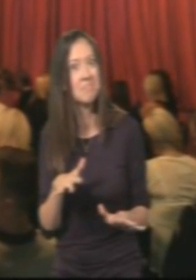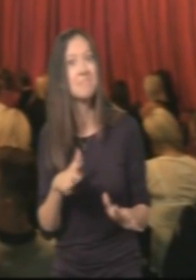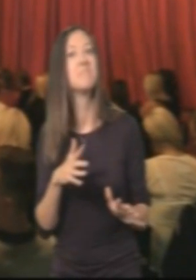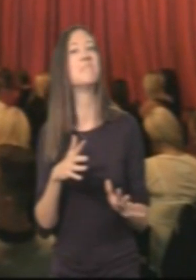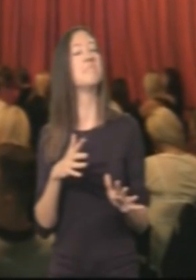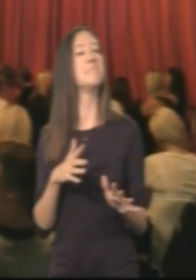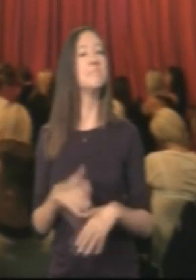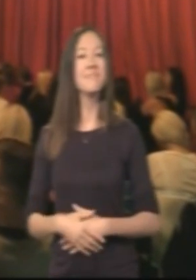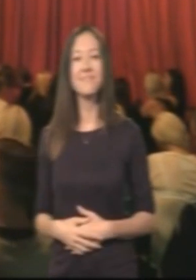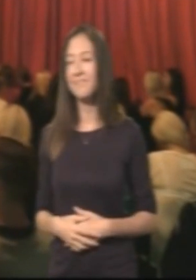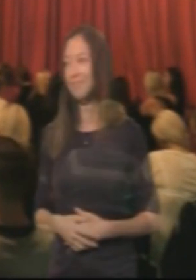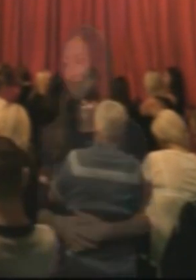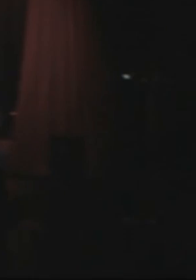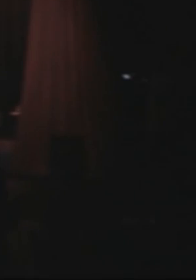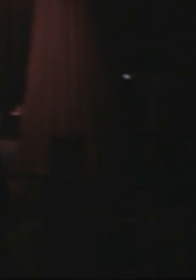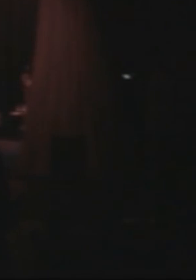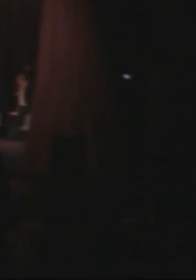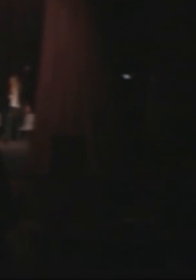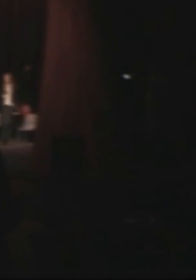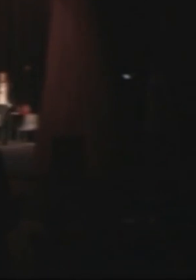might change it a bit and sway my beliefs.